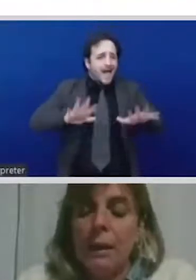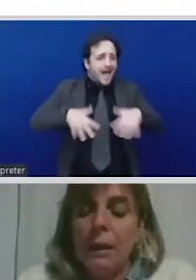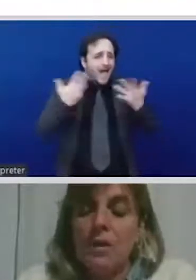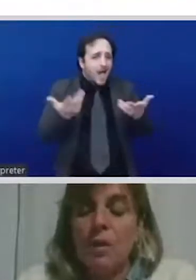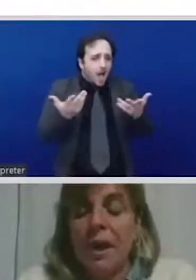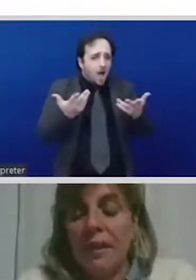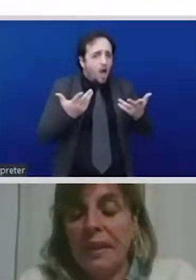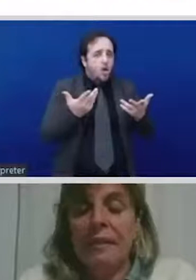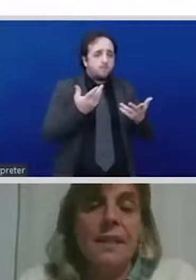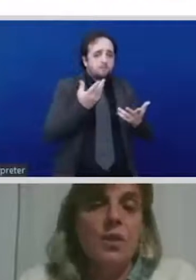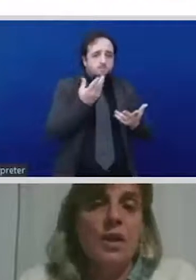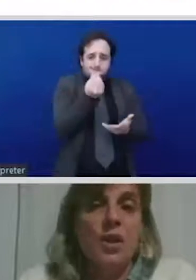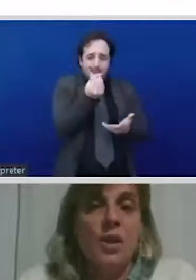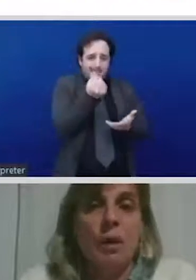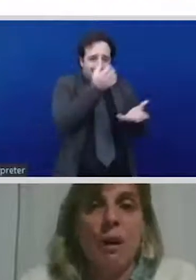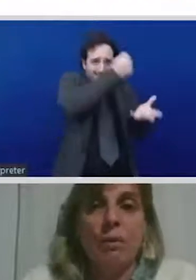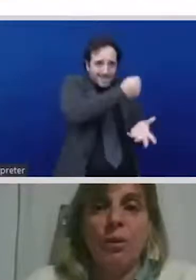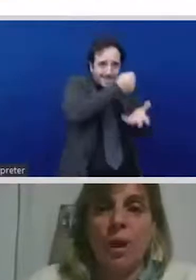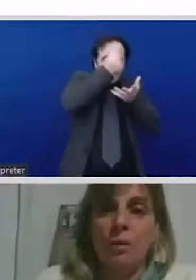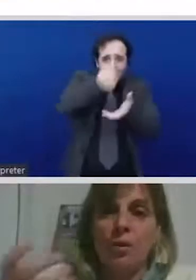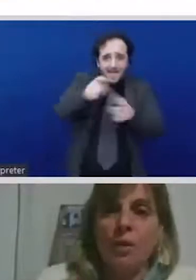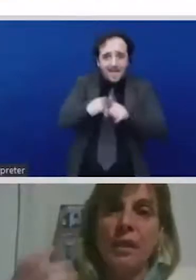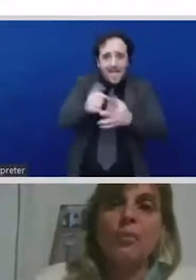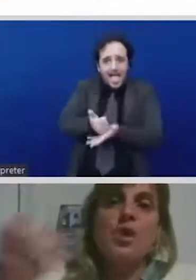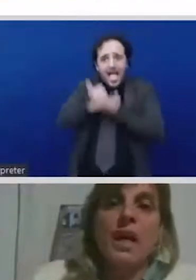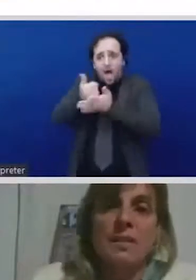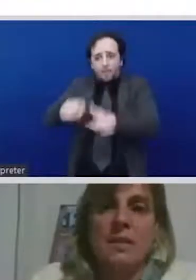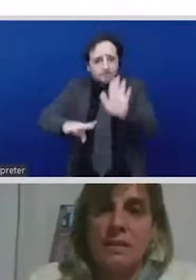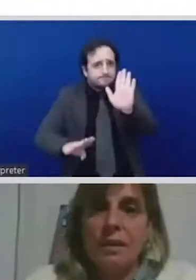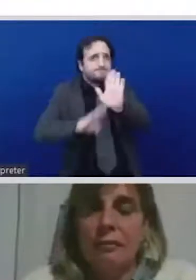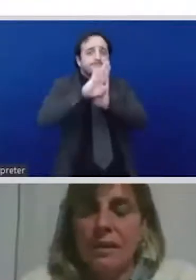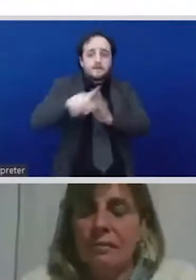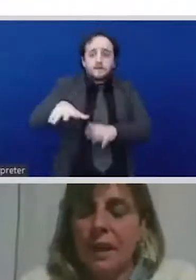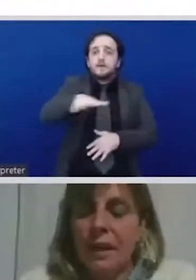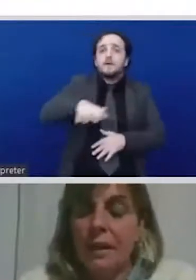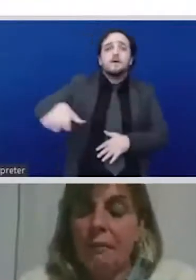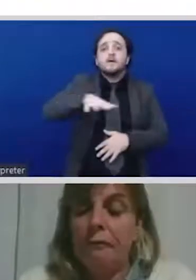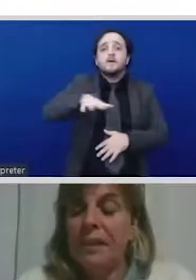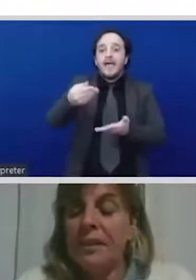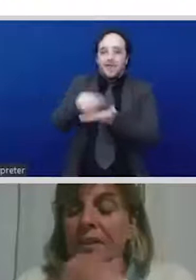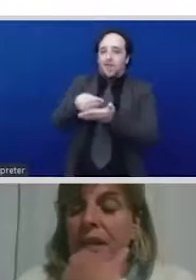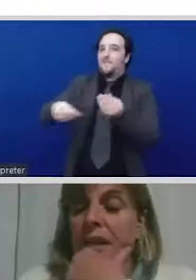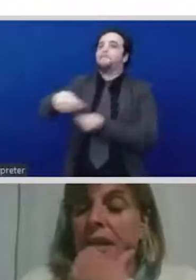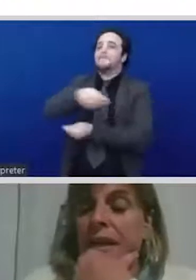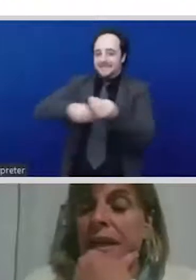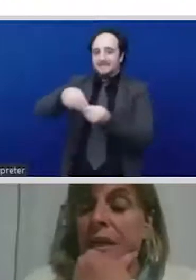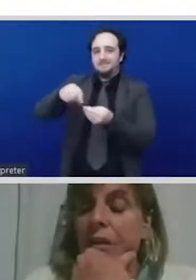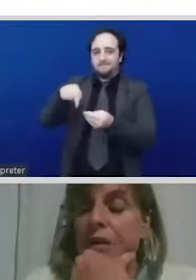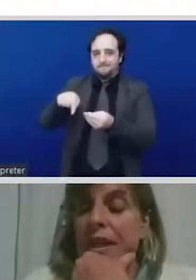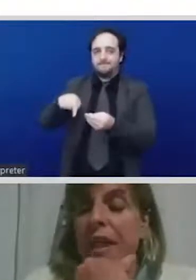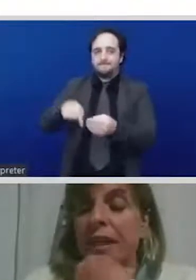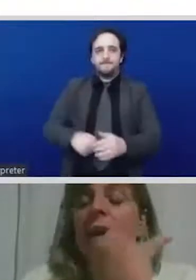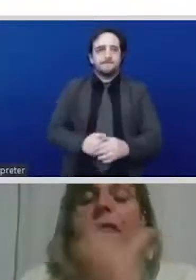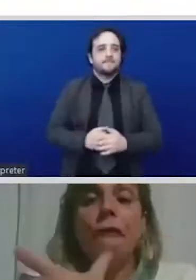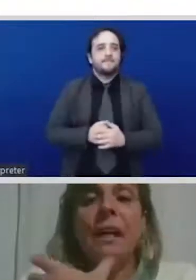so I think this question is more about you know how do we enthusiast different funders and actors that